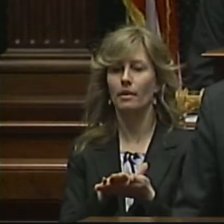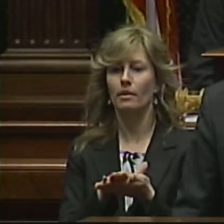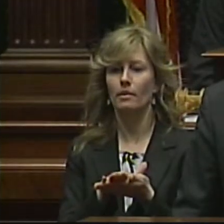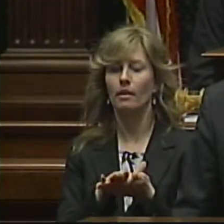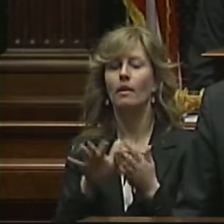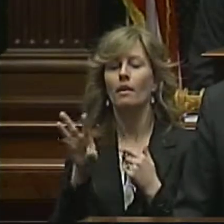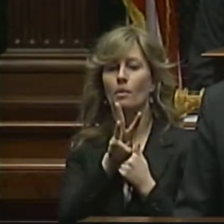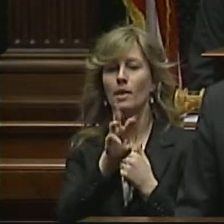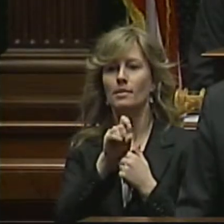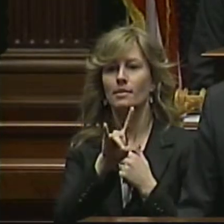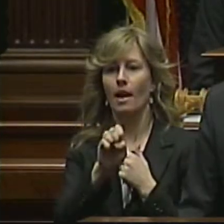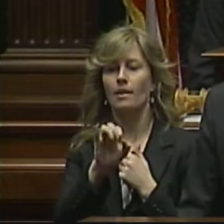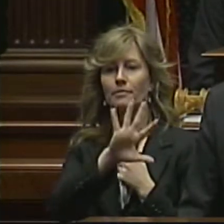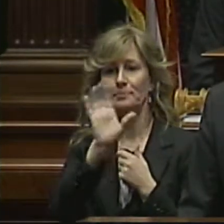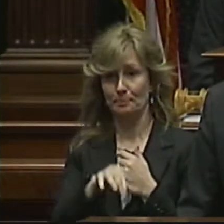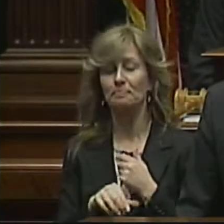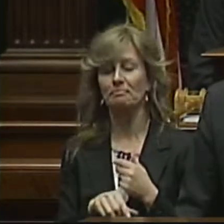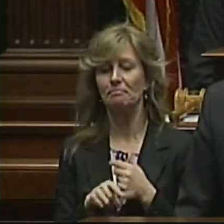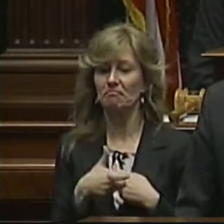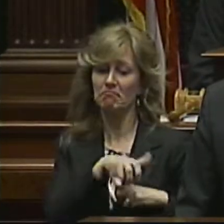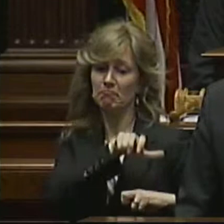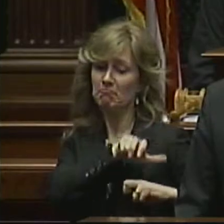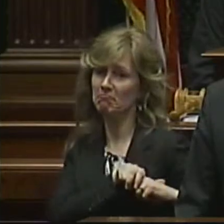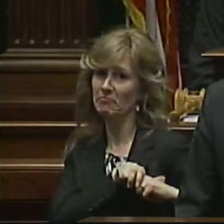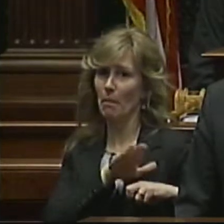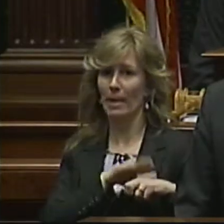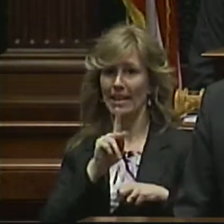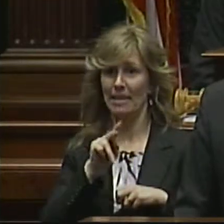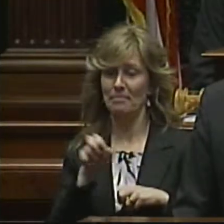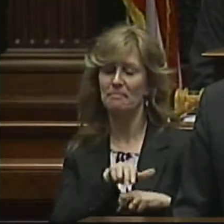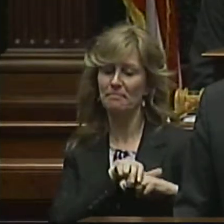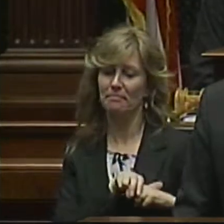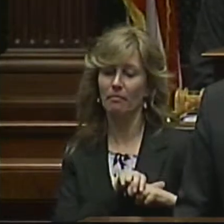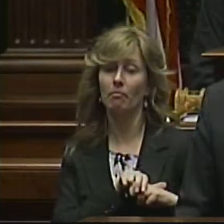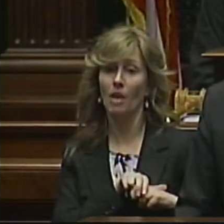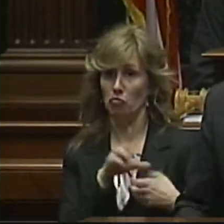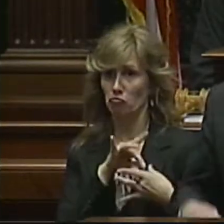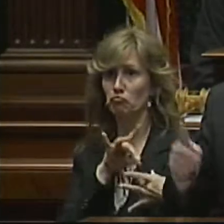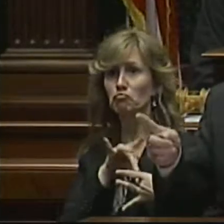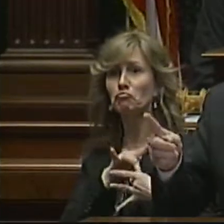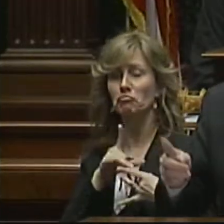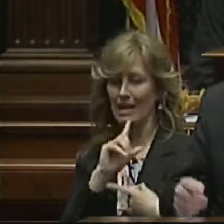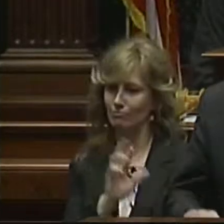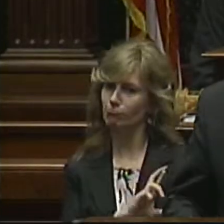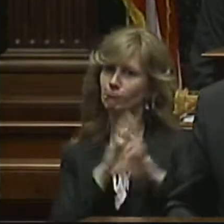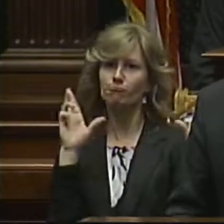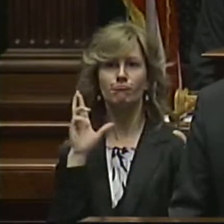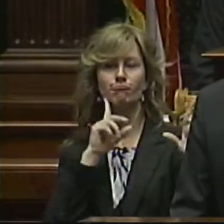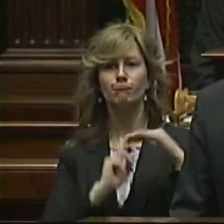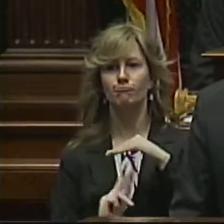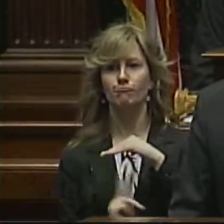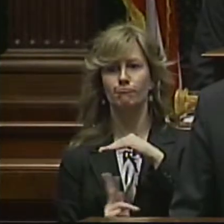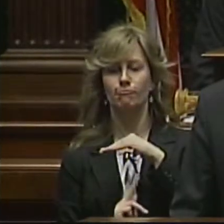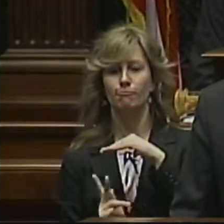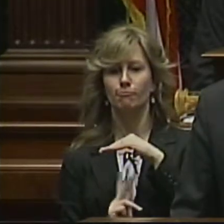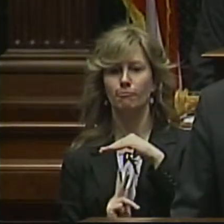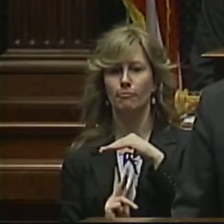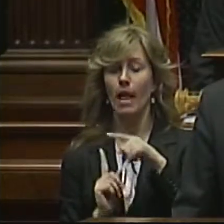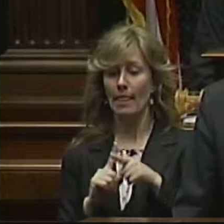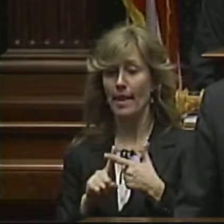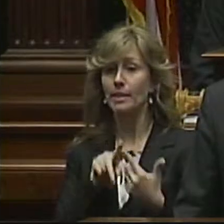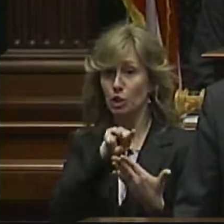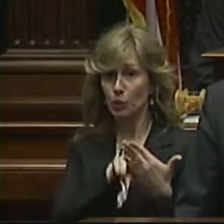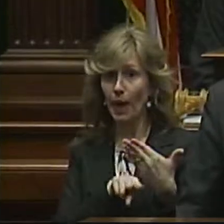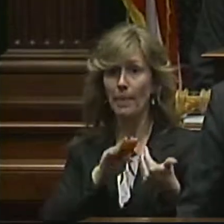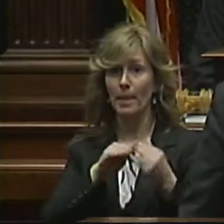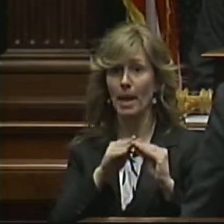Chicago. She sat on my knee, and she told me she was getting ready for kindergarten, and that she then read the